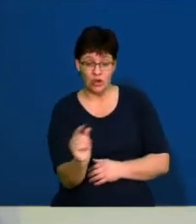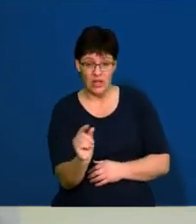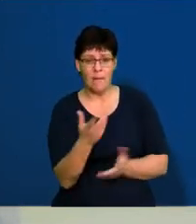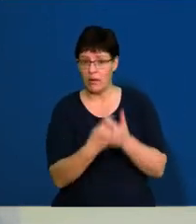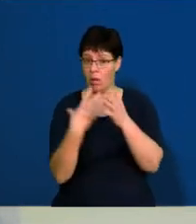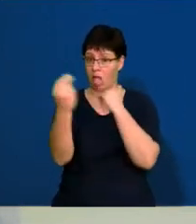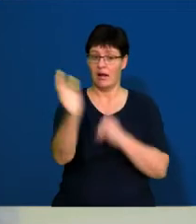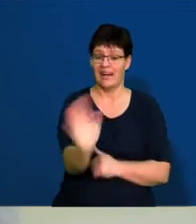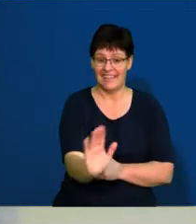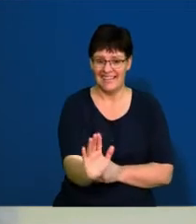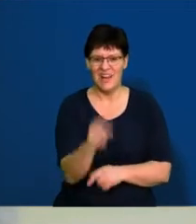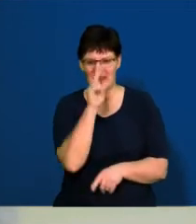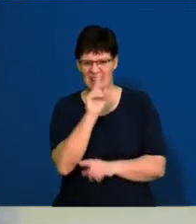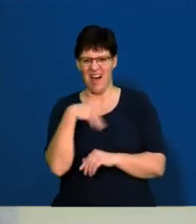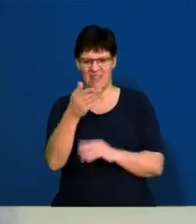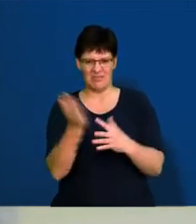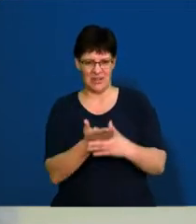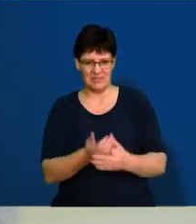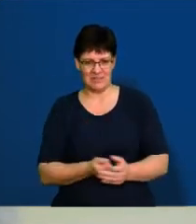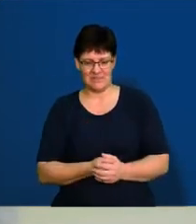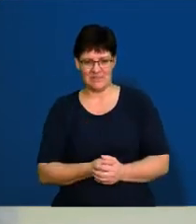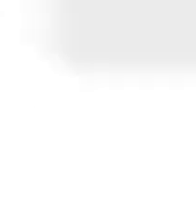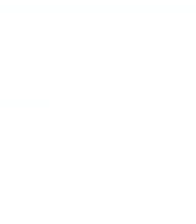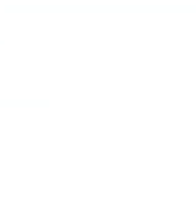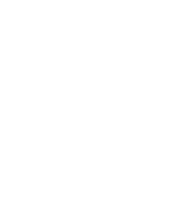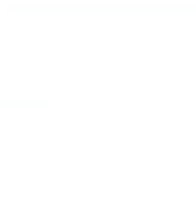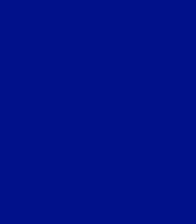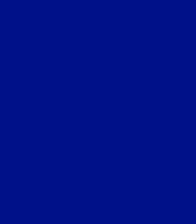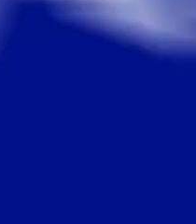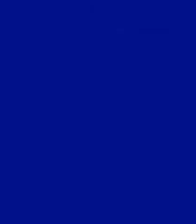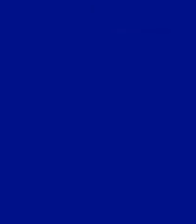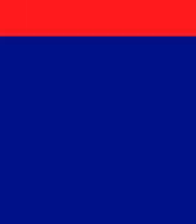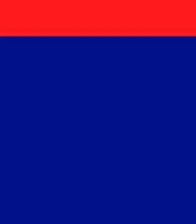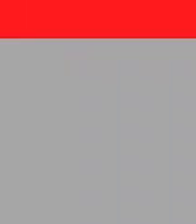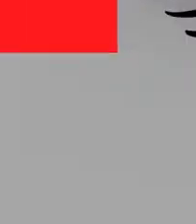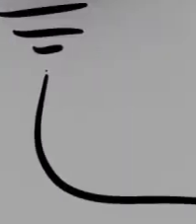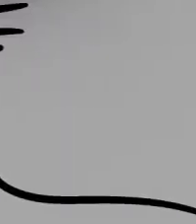don't go anywhere. We'll see you straight after this. Thank you.